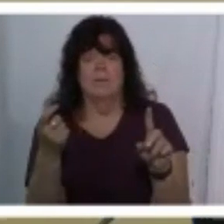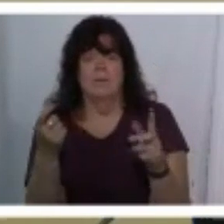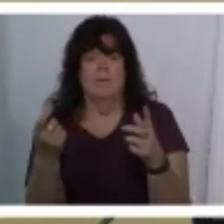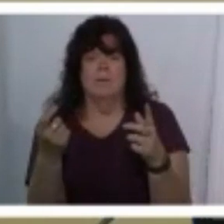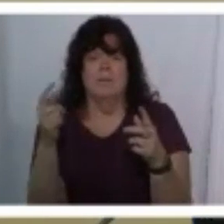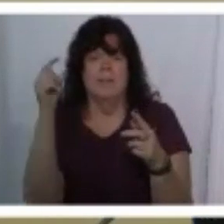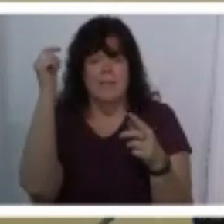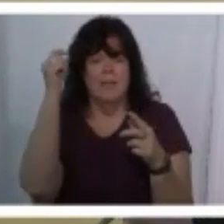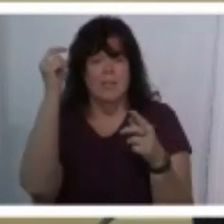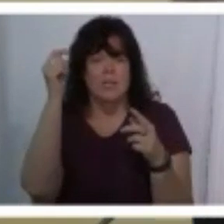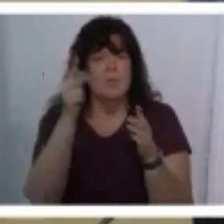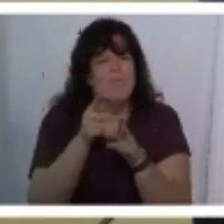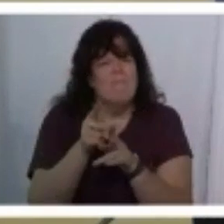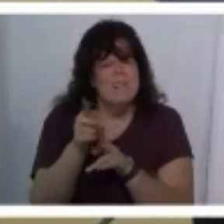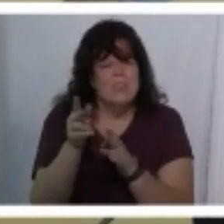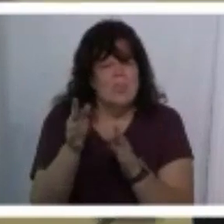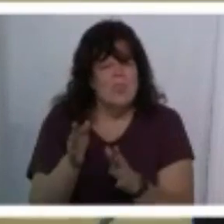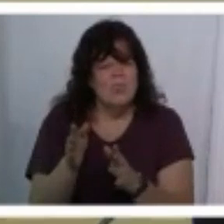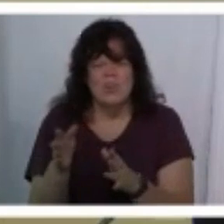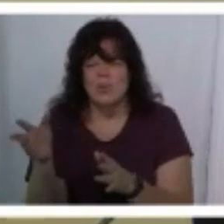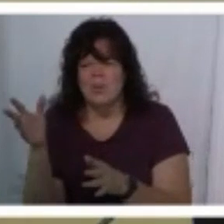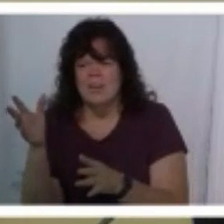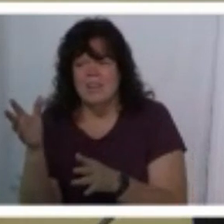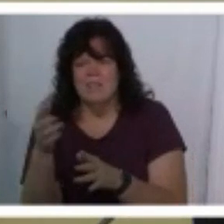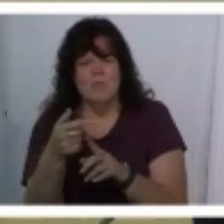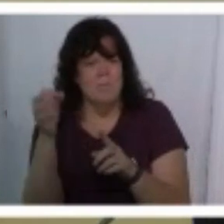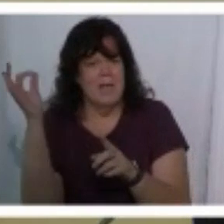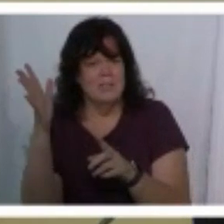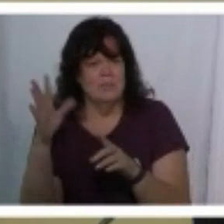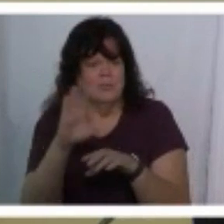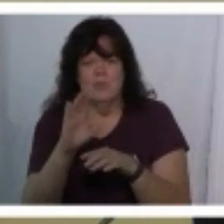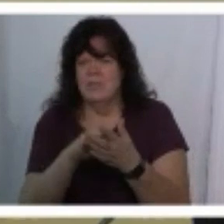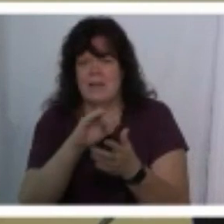hearing from professors hearing from pastors from churches i would have never visited